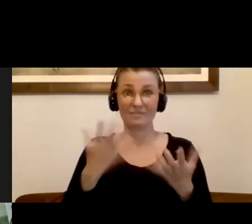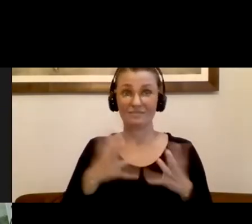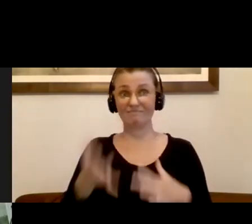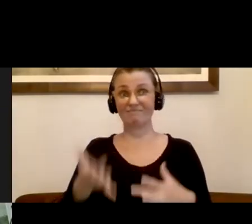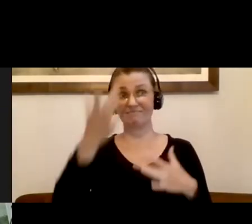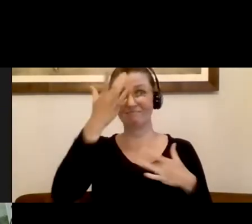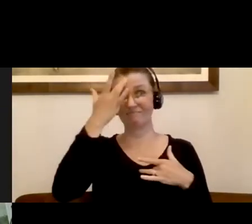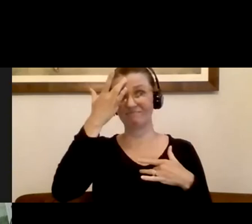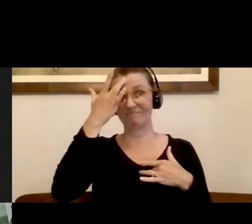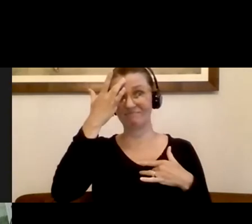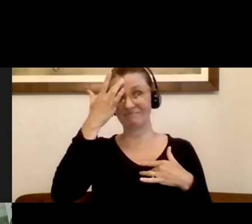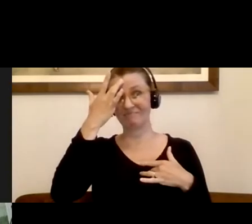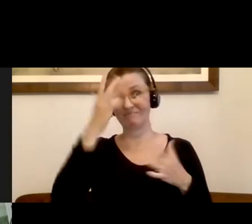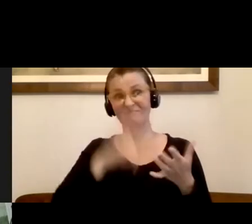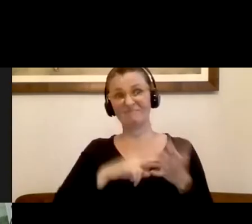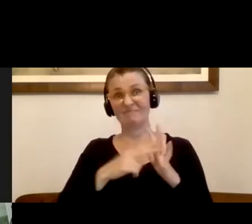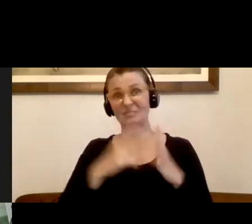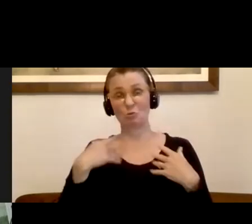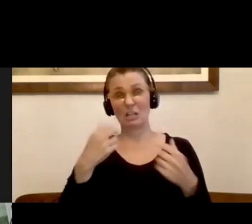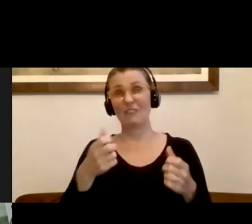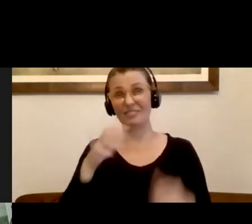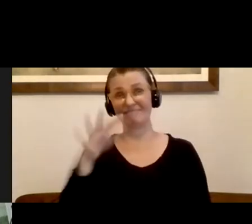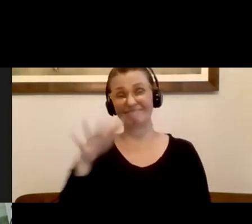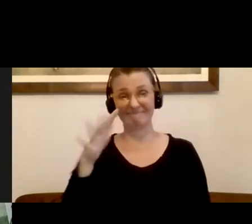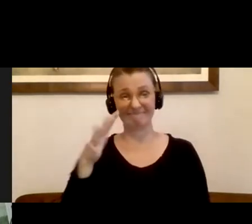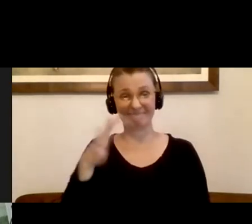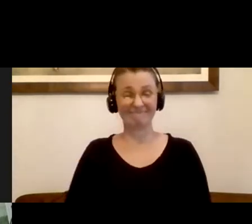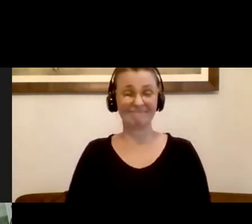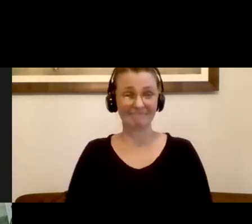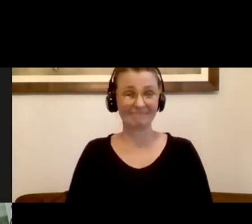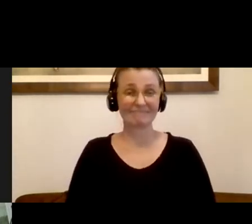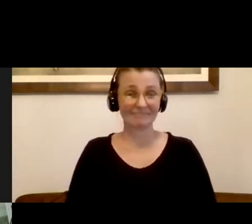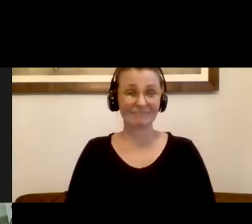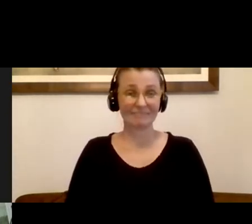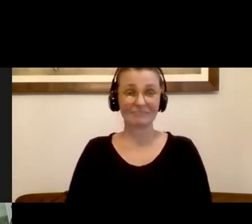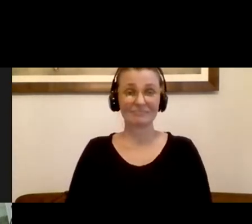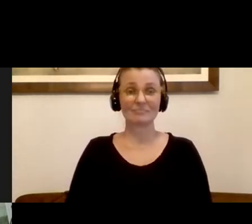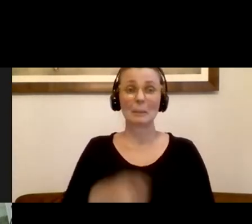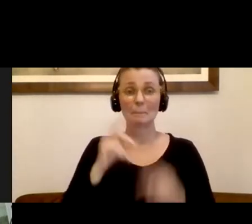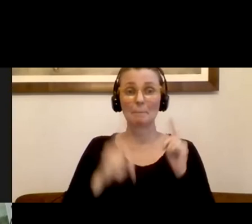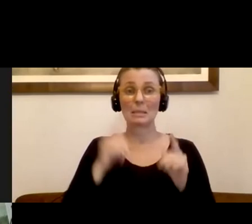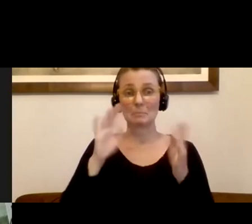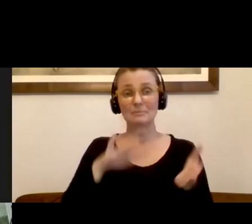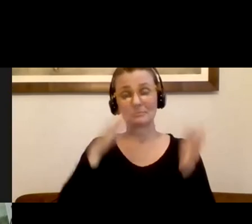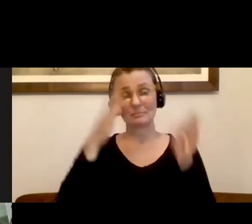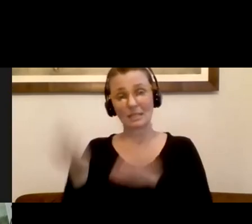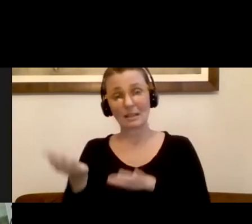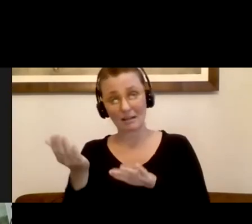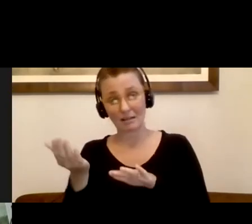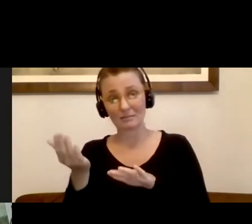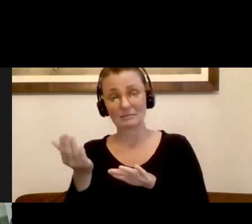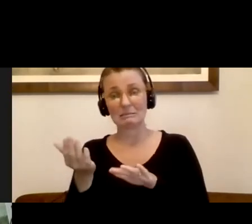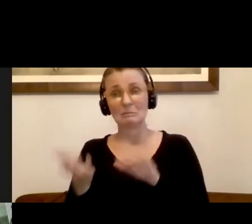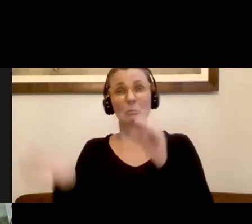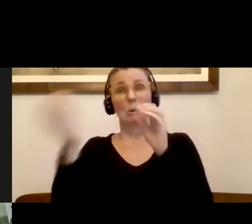having more negative consequences and outcomes from that. know that death rates are higher among seniors and those with underlying issues and chronic